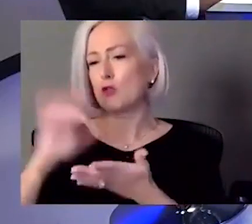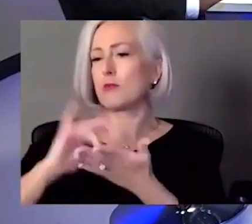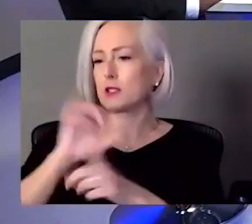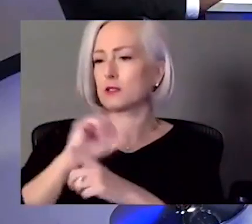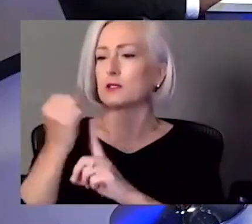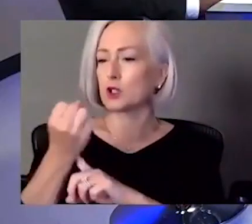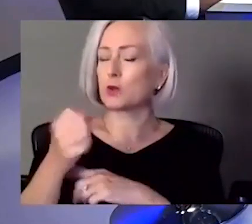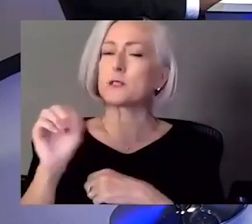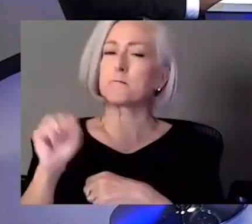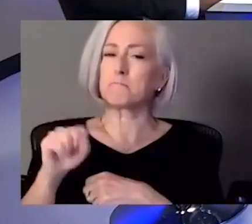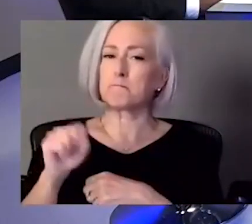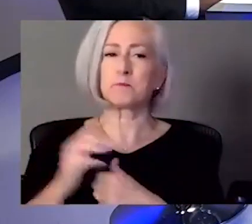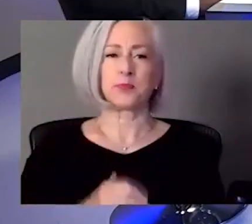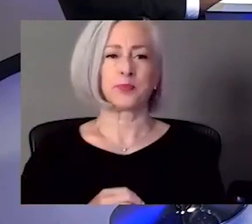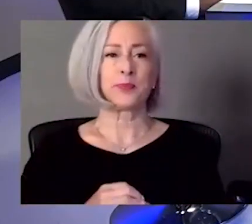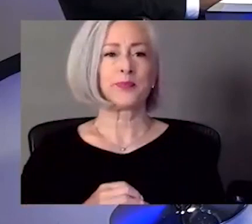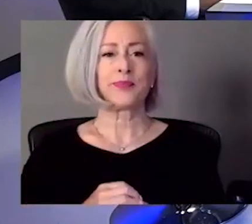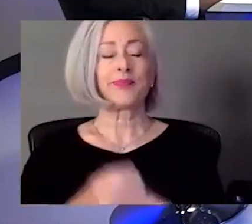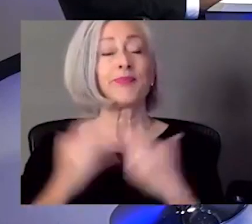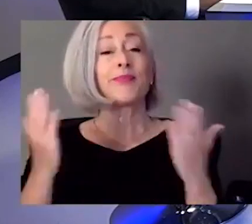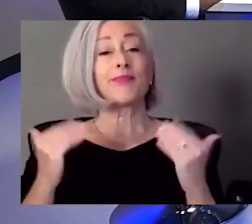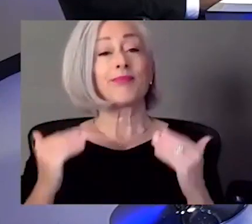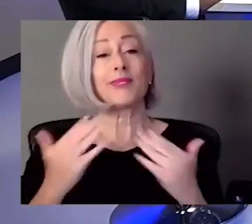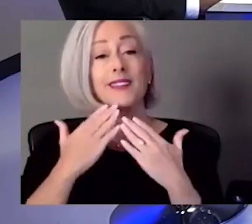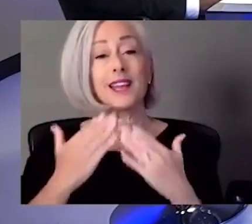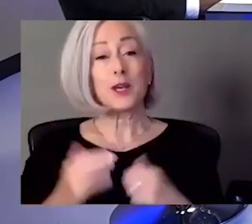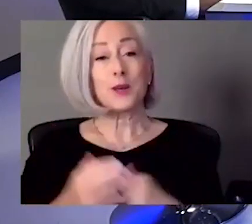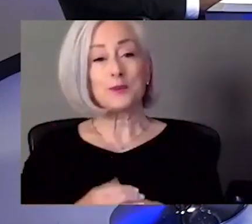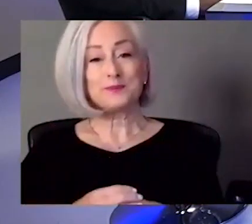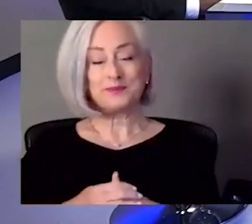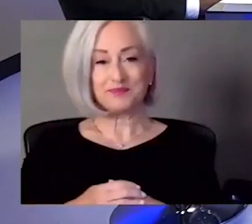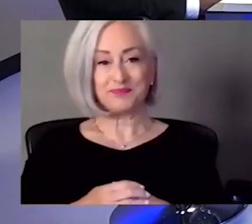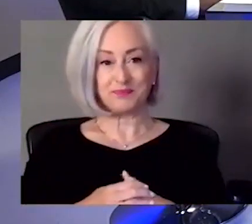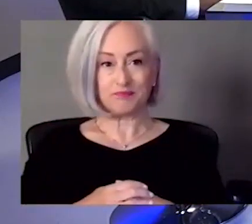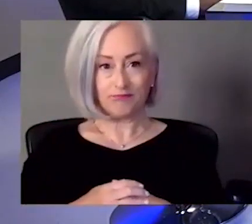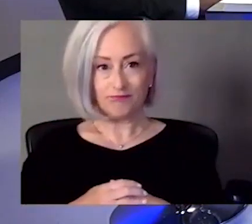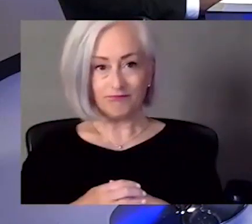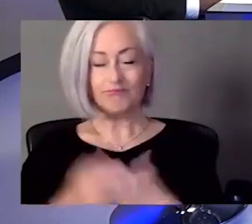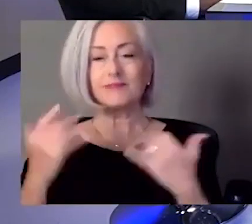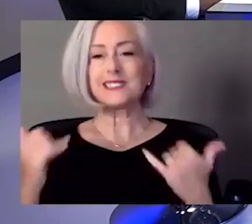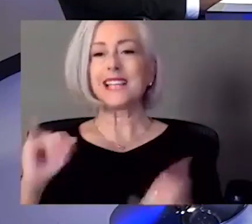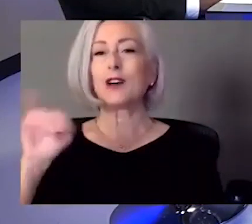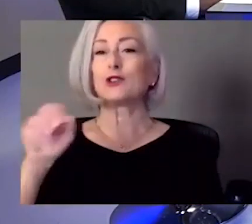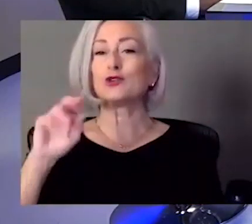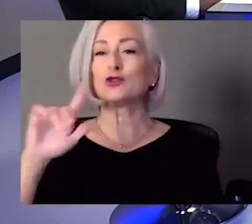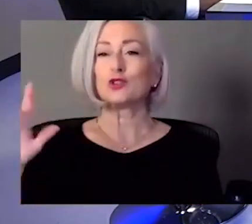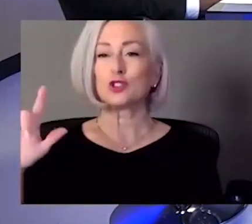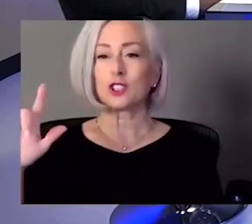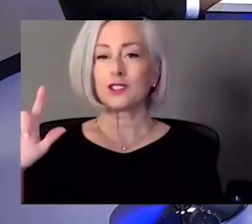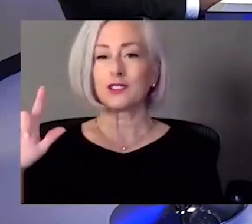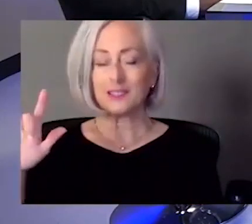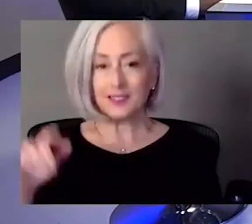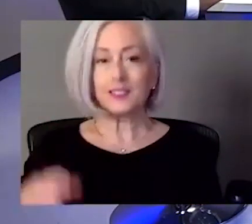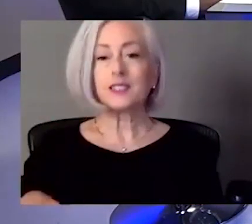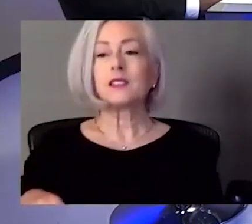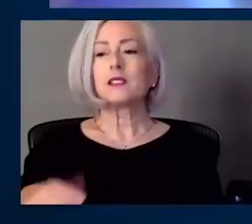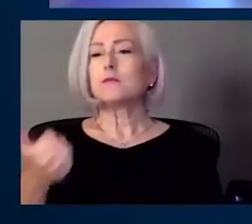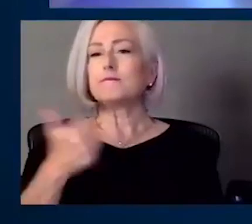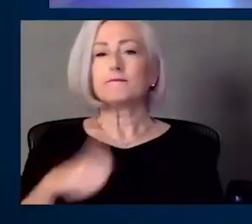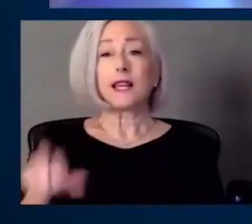So, all right. Thanks. All right. So, back to Jill again. Before we jump into discussion, are there any reporter questions?